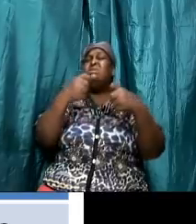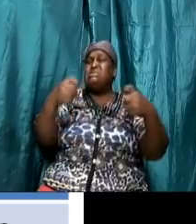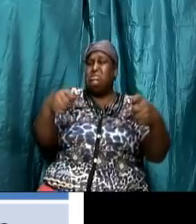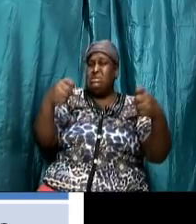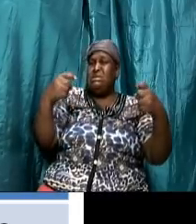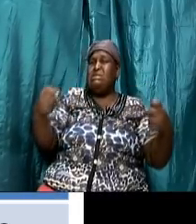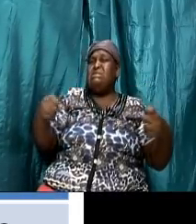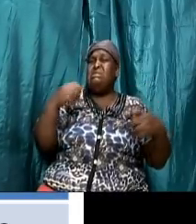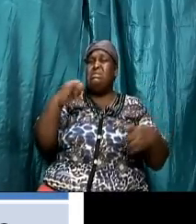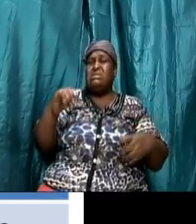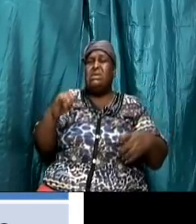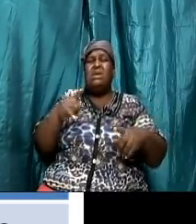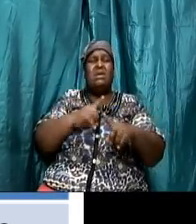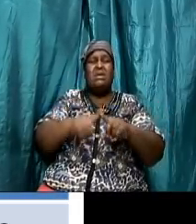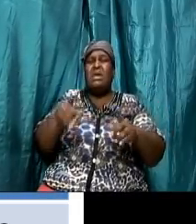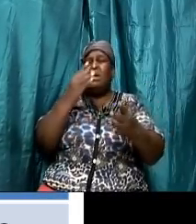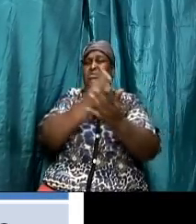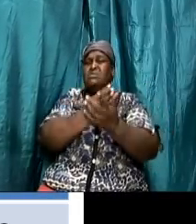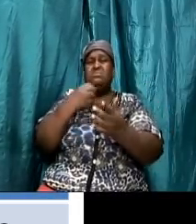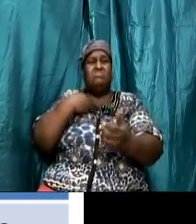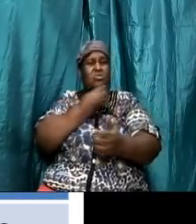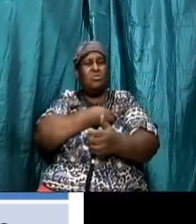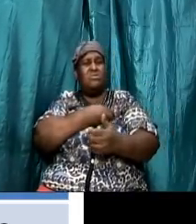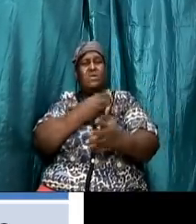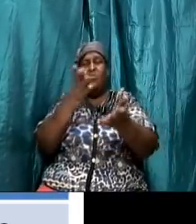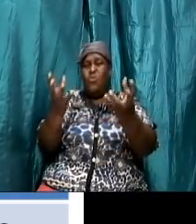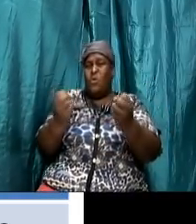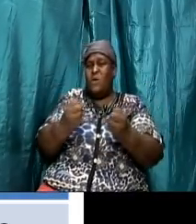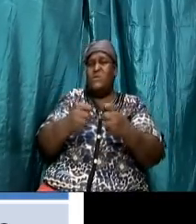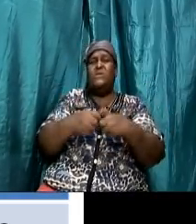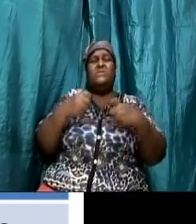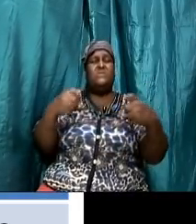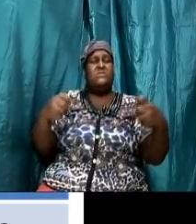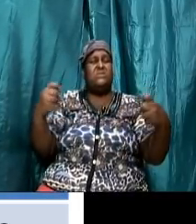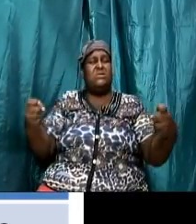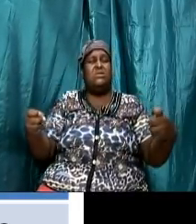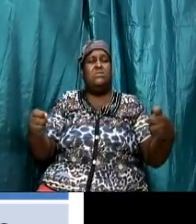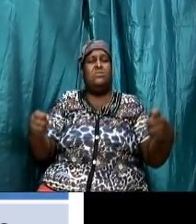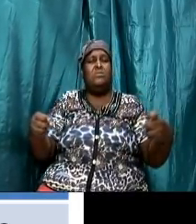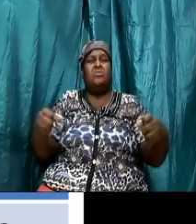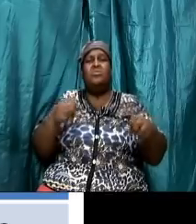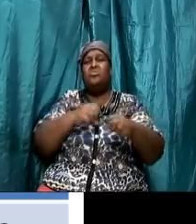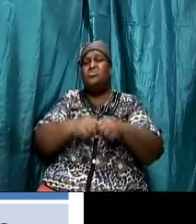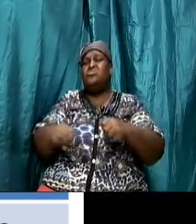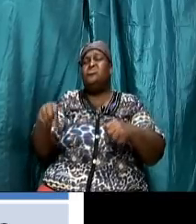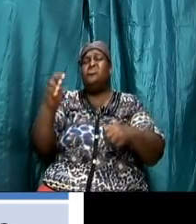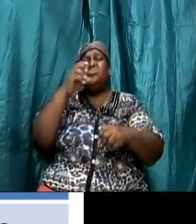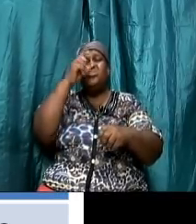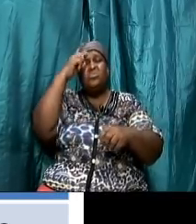wanting to sin so basically the whole covenant was limited